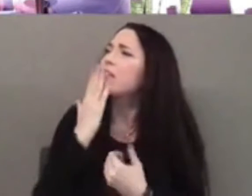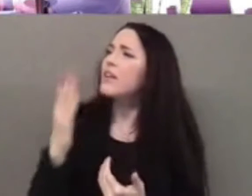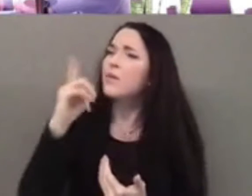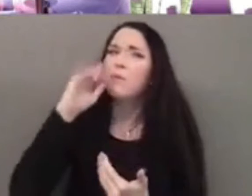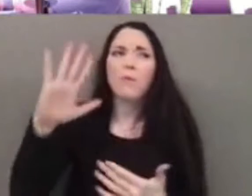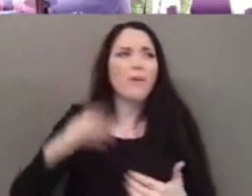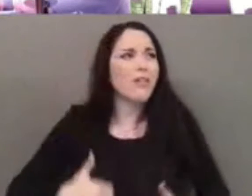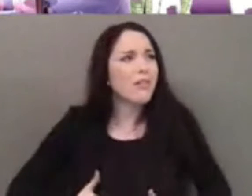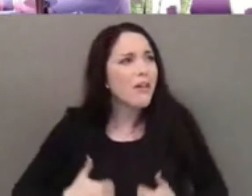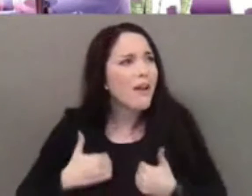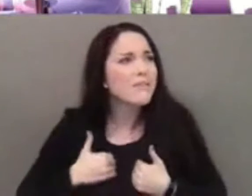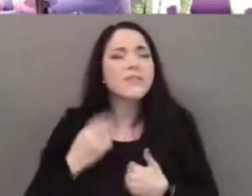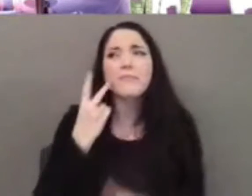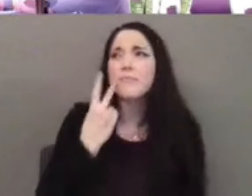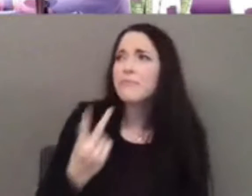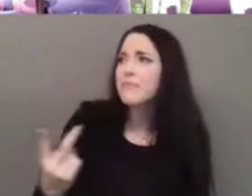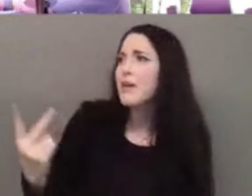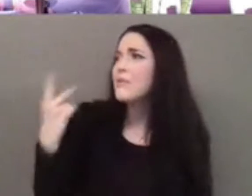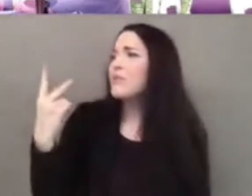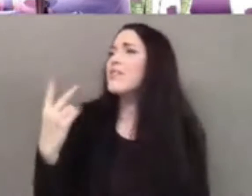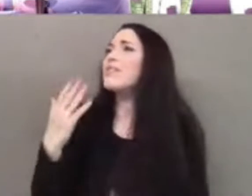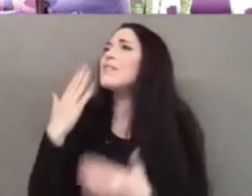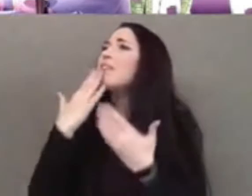memories and thank you for care.